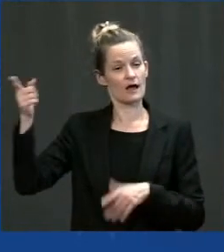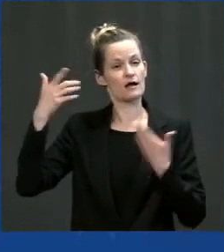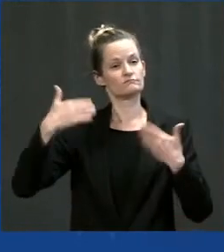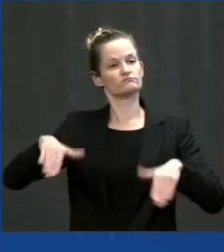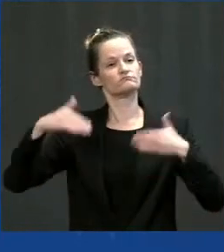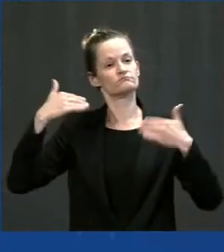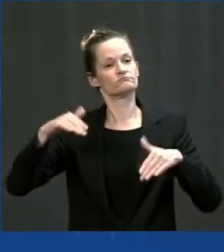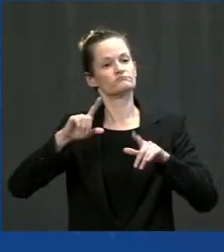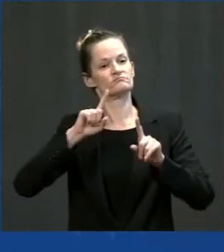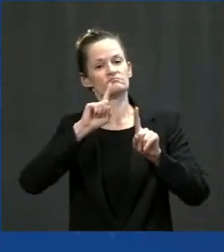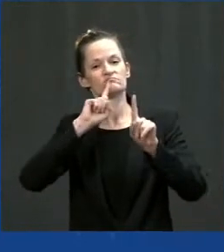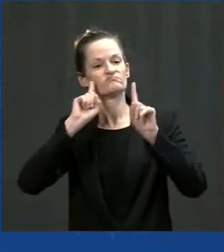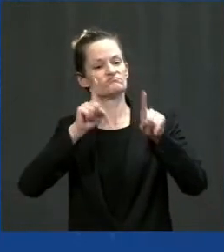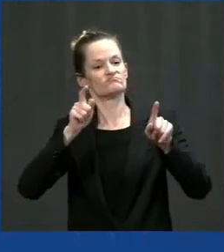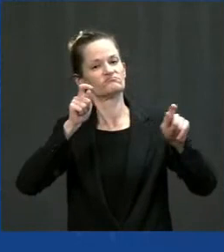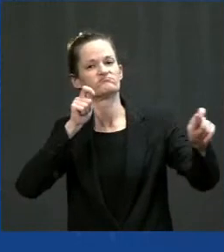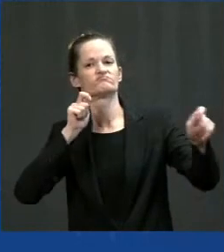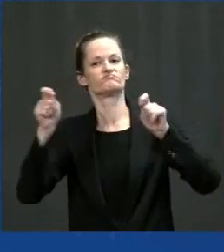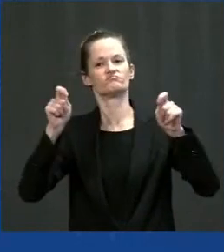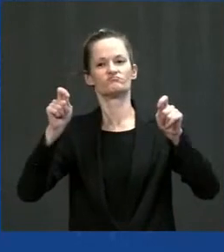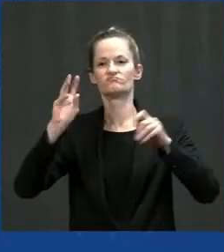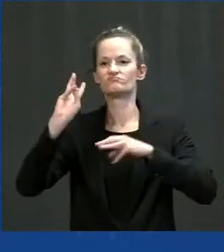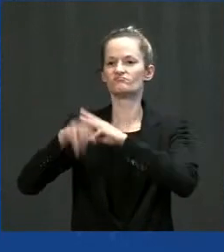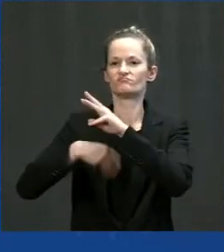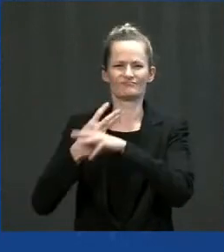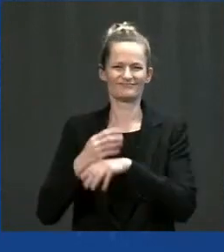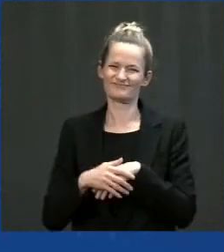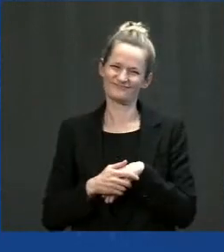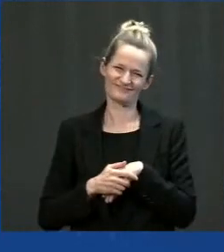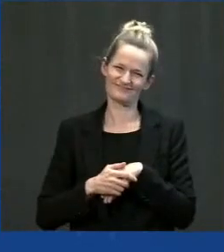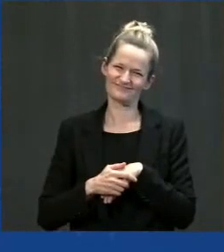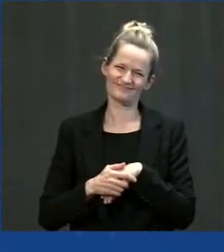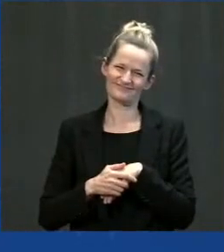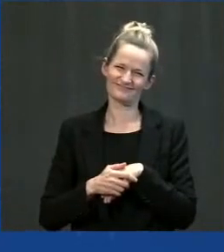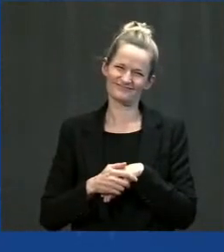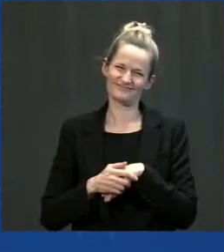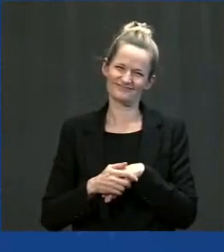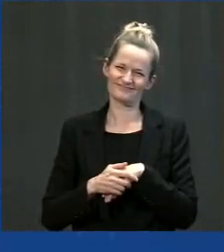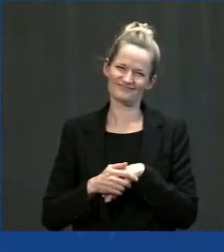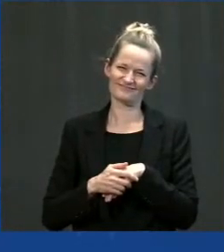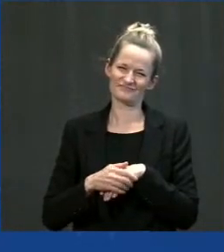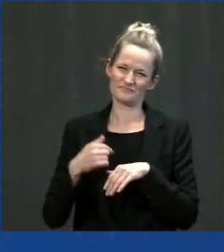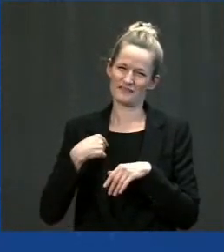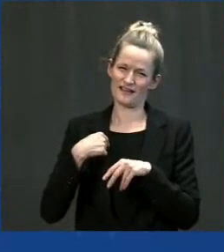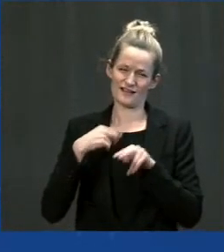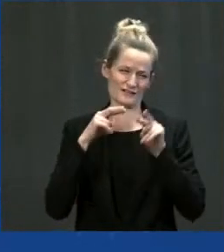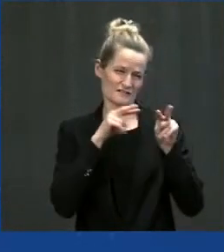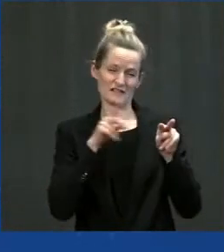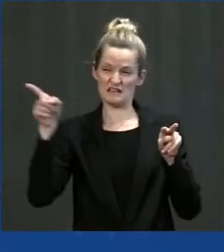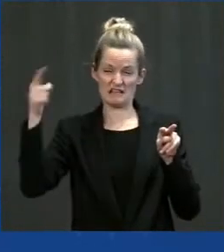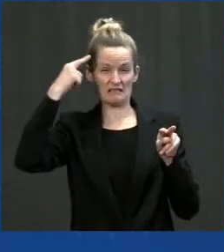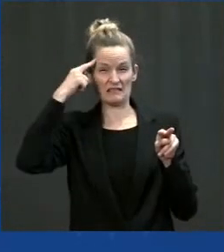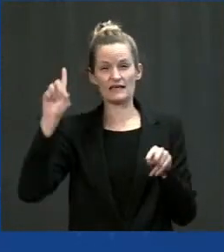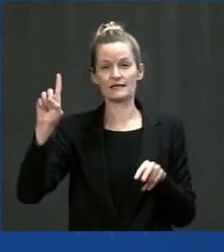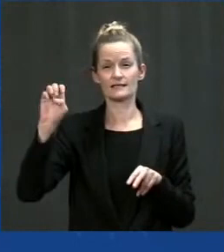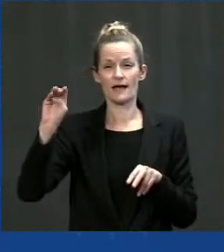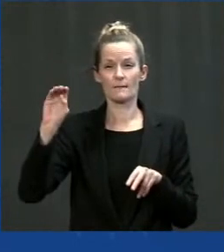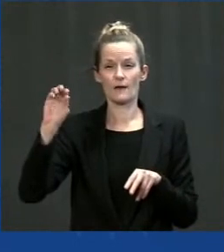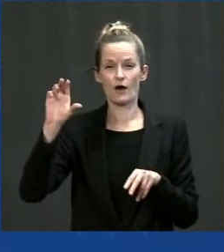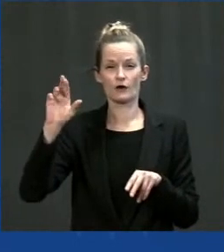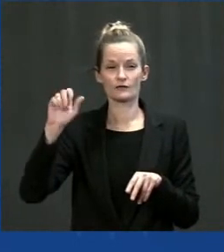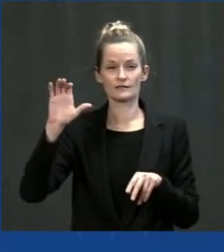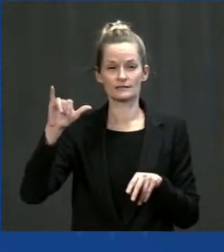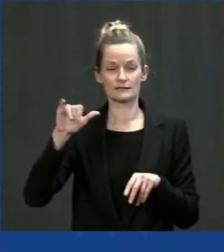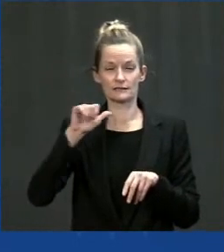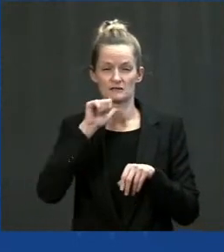The world is changing so rapidly, so rapidly. We can't get together and answer the big, tough questions. I